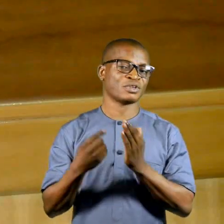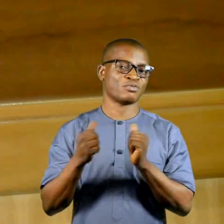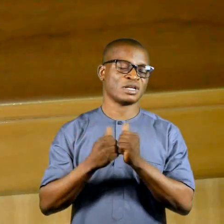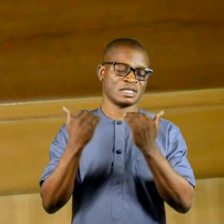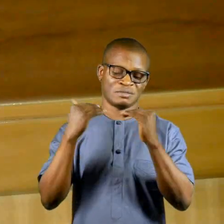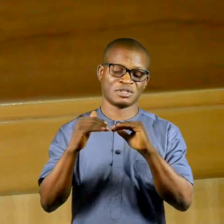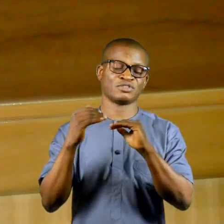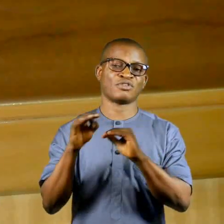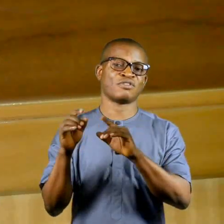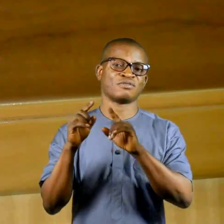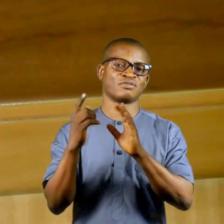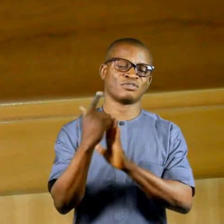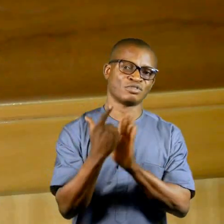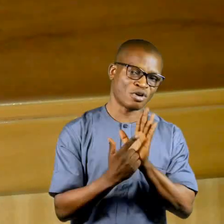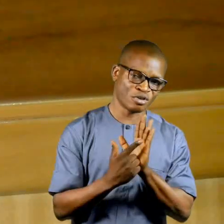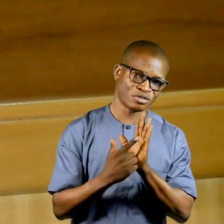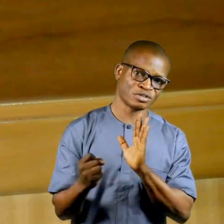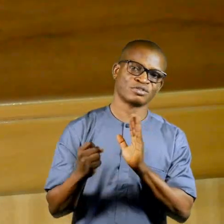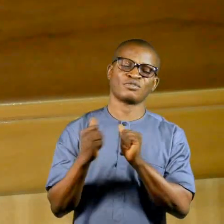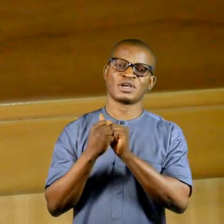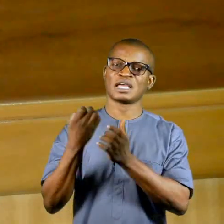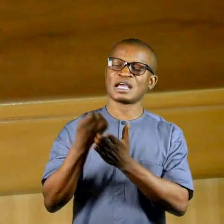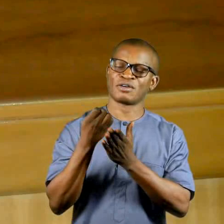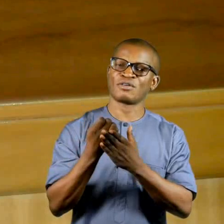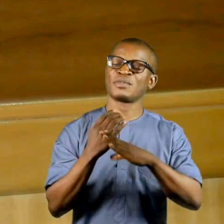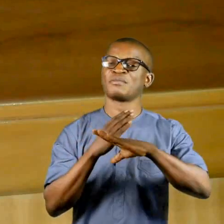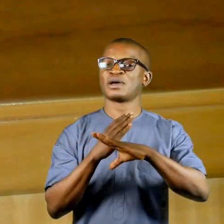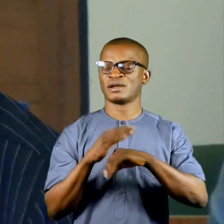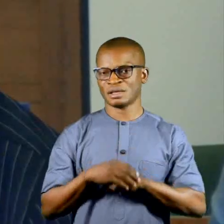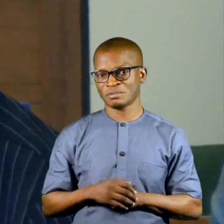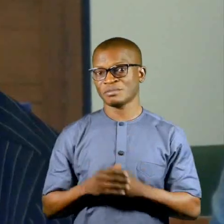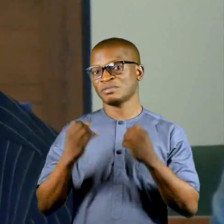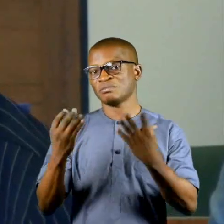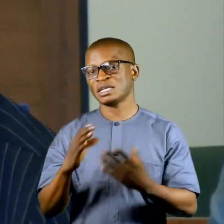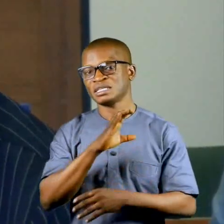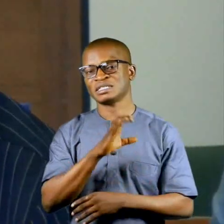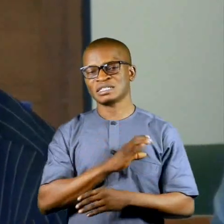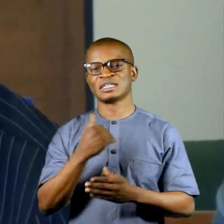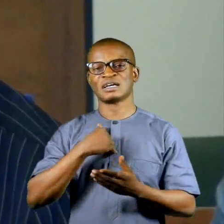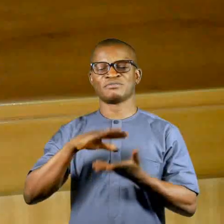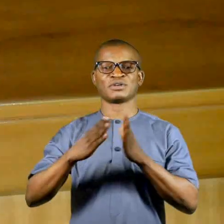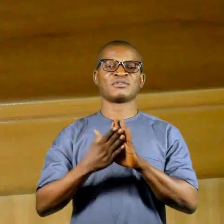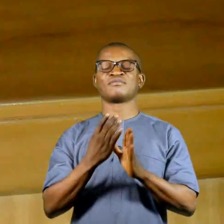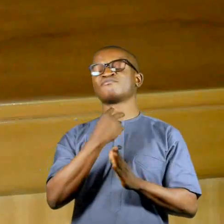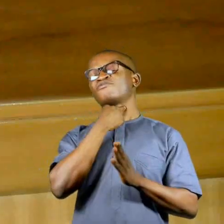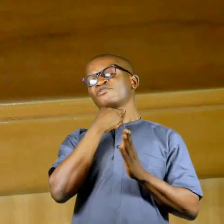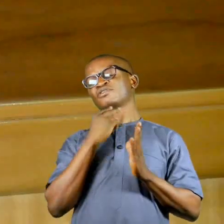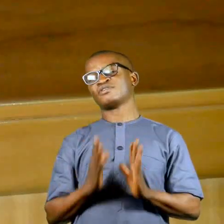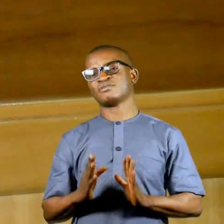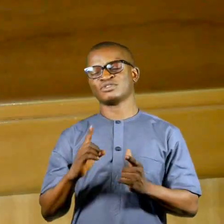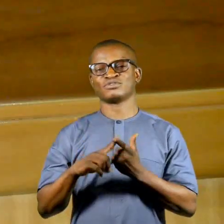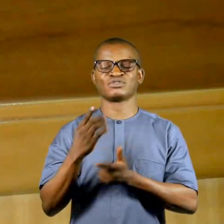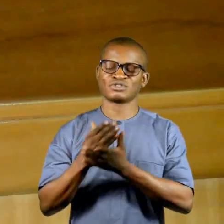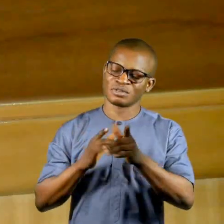limitation of the law and economic constraints, many citizens have fallen victim to the